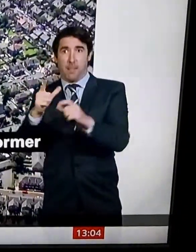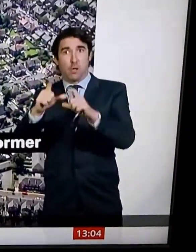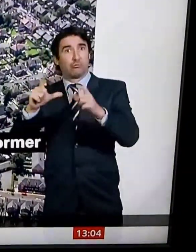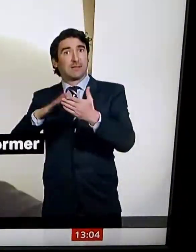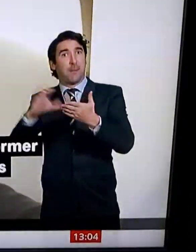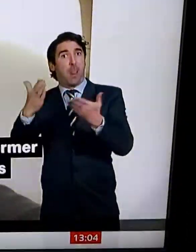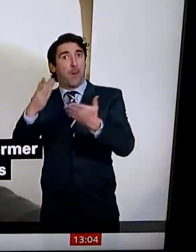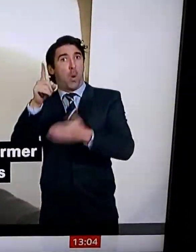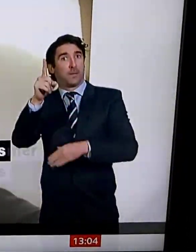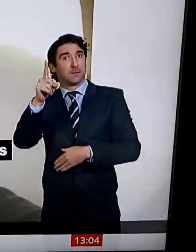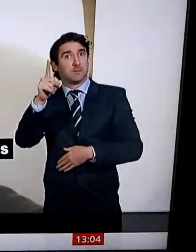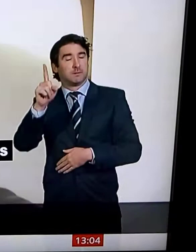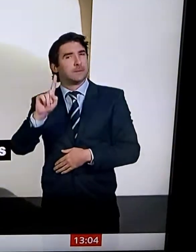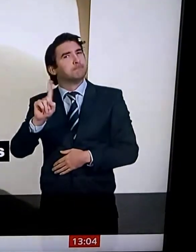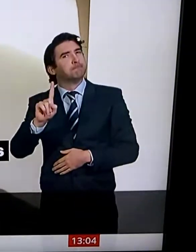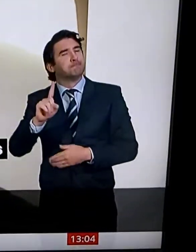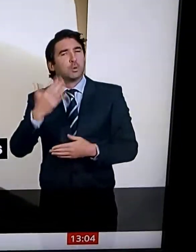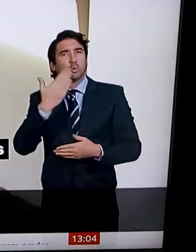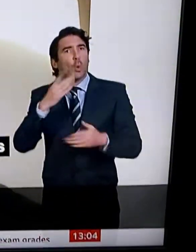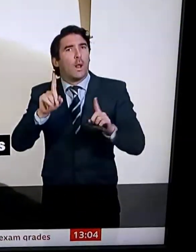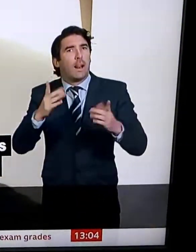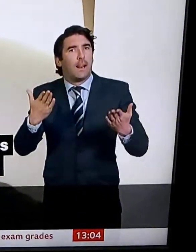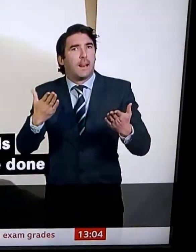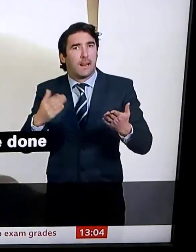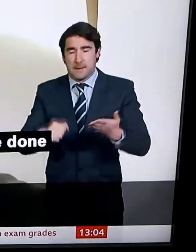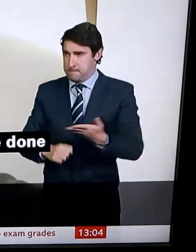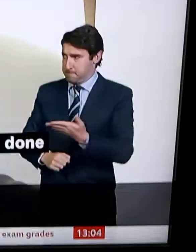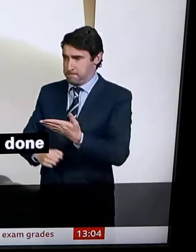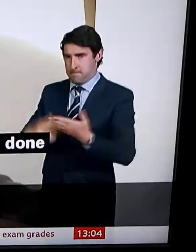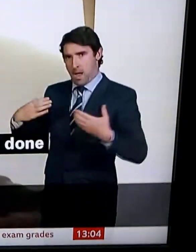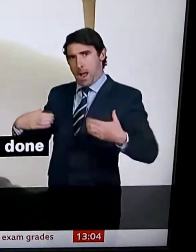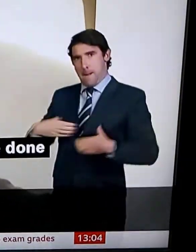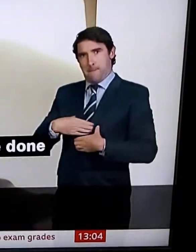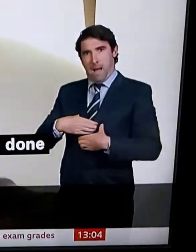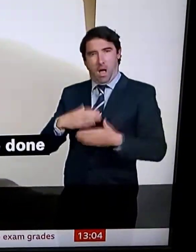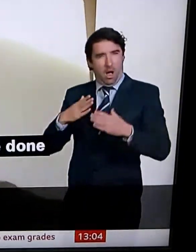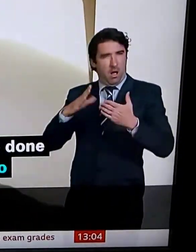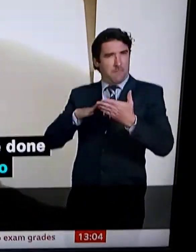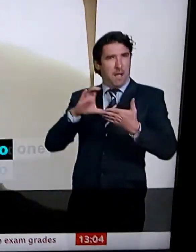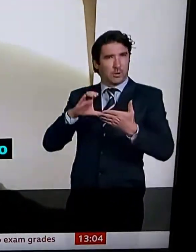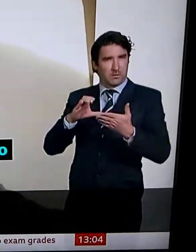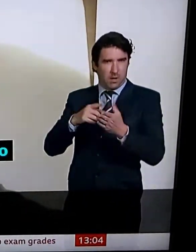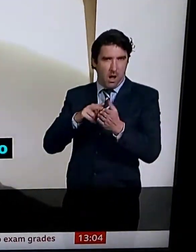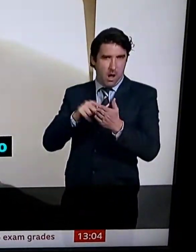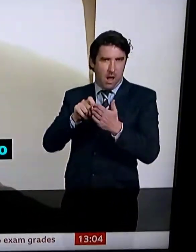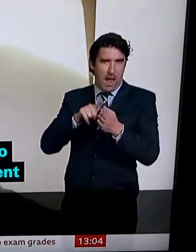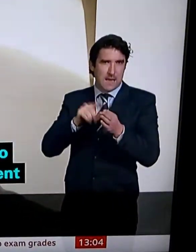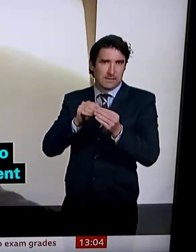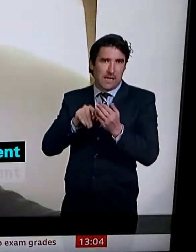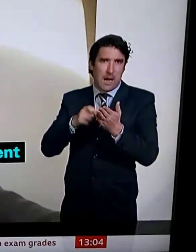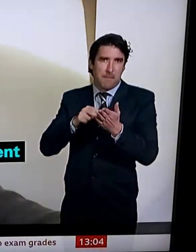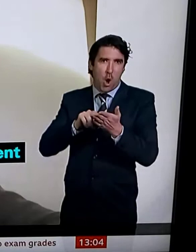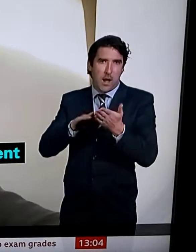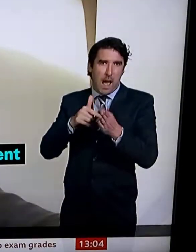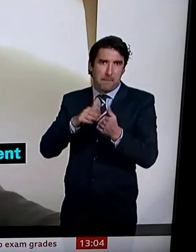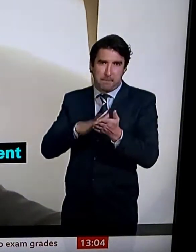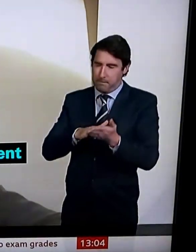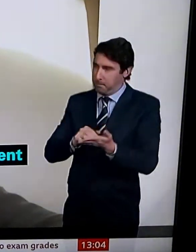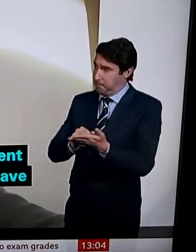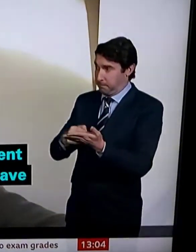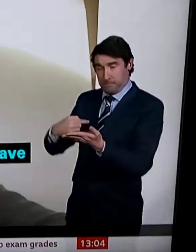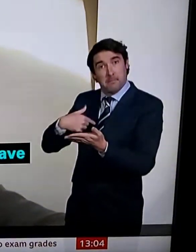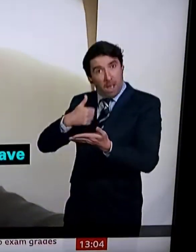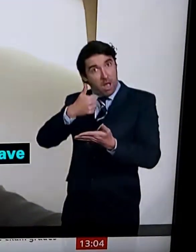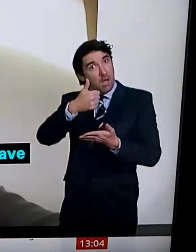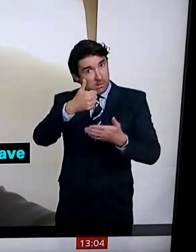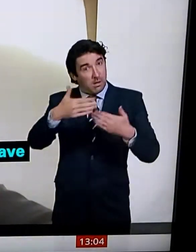...just after five minutes on this morning. And initially it's here as well as Rutherford, the baby is now at a pretty calm at the moment. And as we were